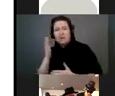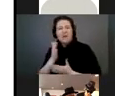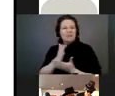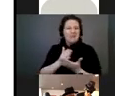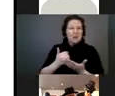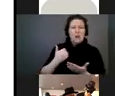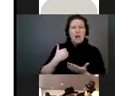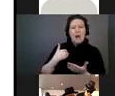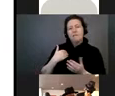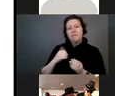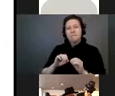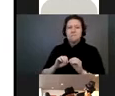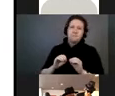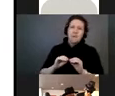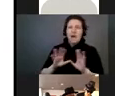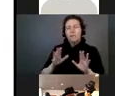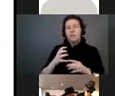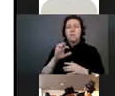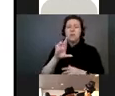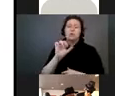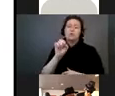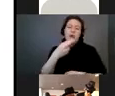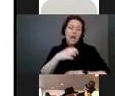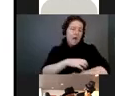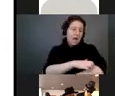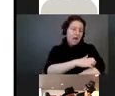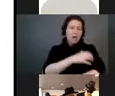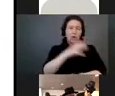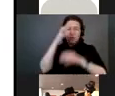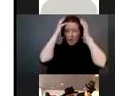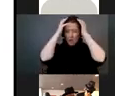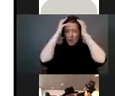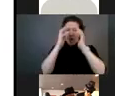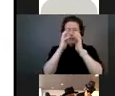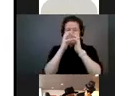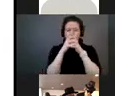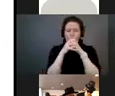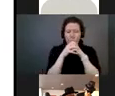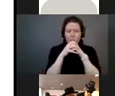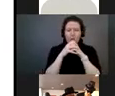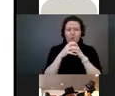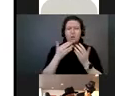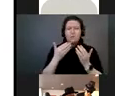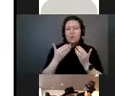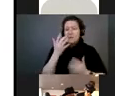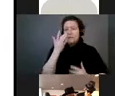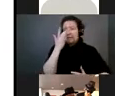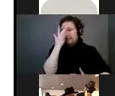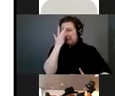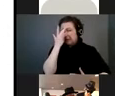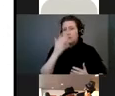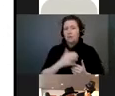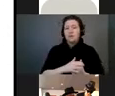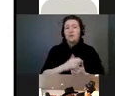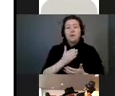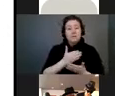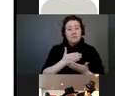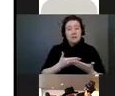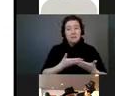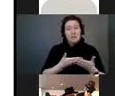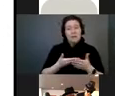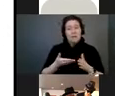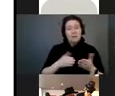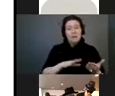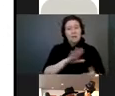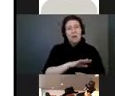have a rash or they'll have a really small head size or something like that. And they might be very sick at birth. And some of the infants die. About 400